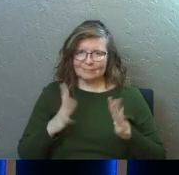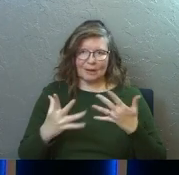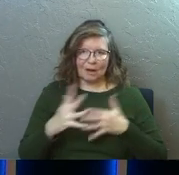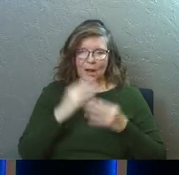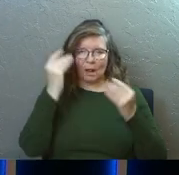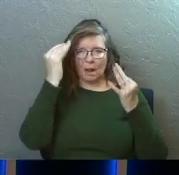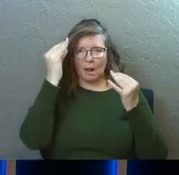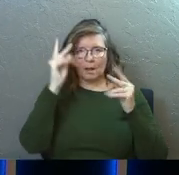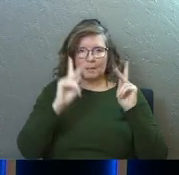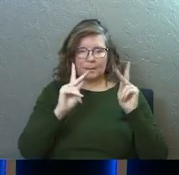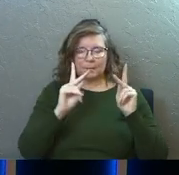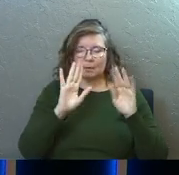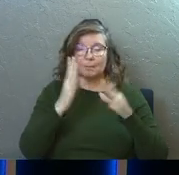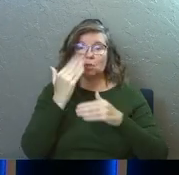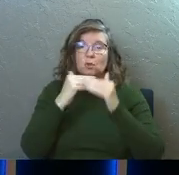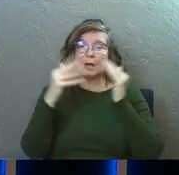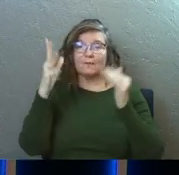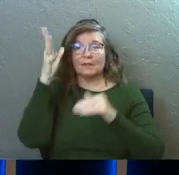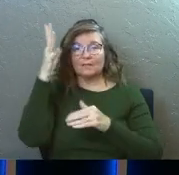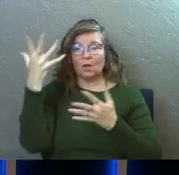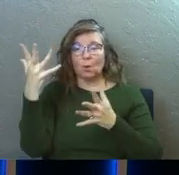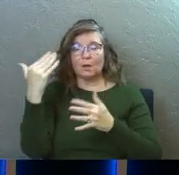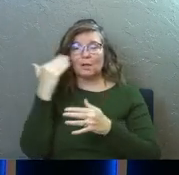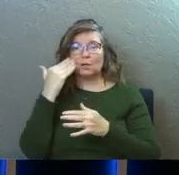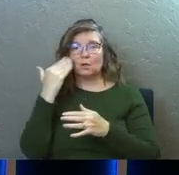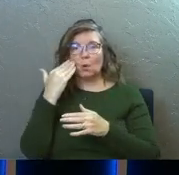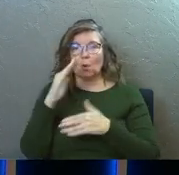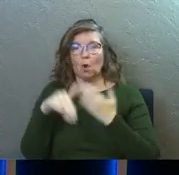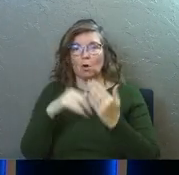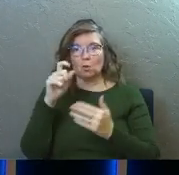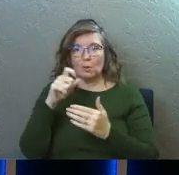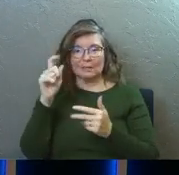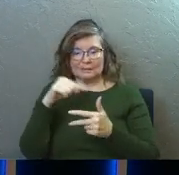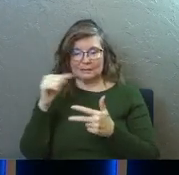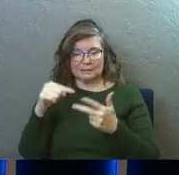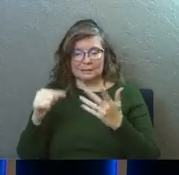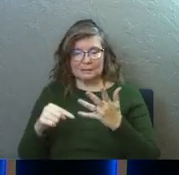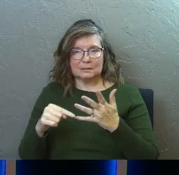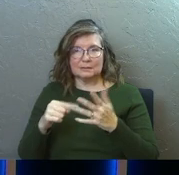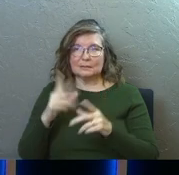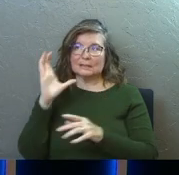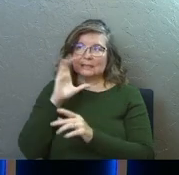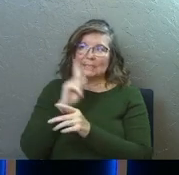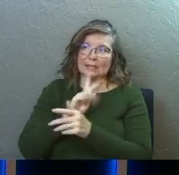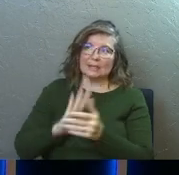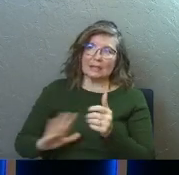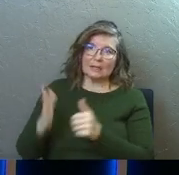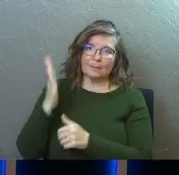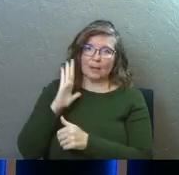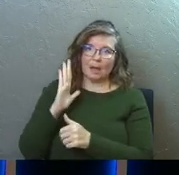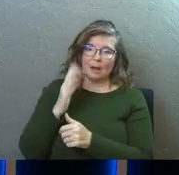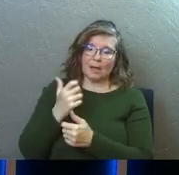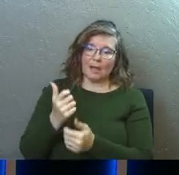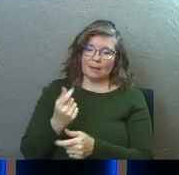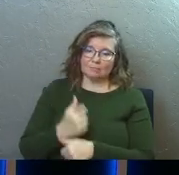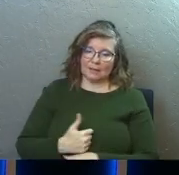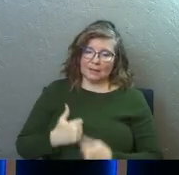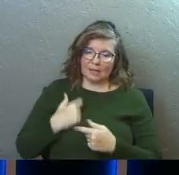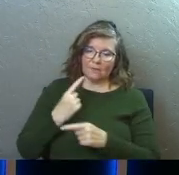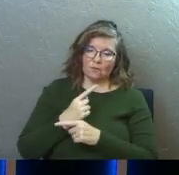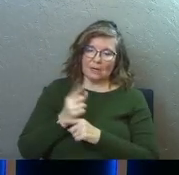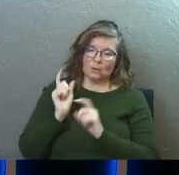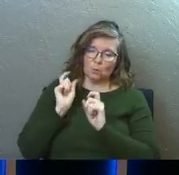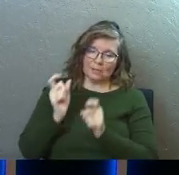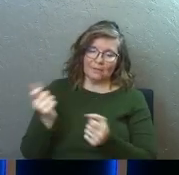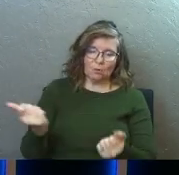dominate the thoughts of unbelievers, but your heavenly Father already knows all your needs. Seek the kingdom of God above all else and live righteously